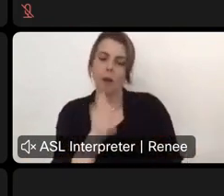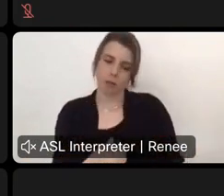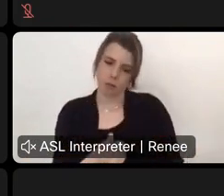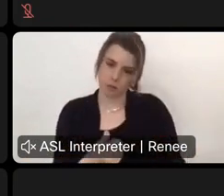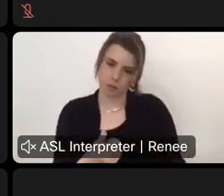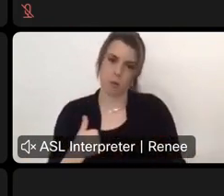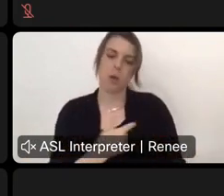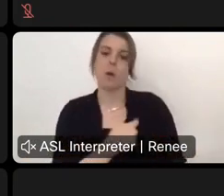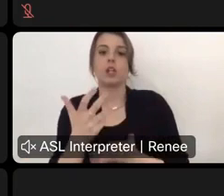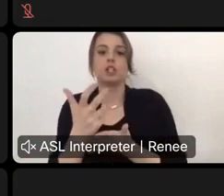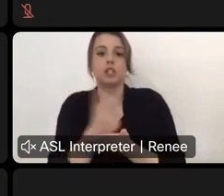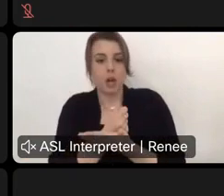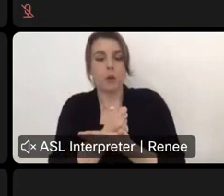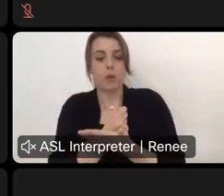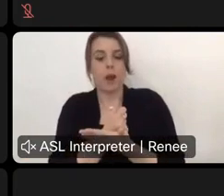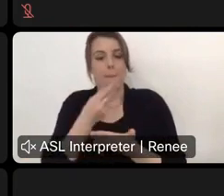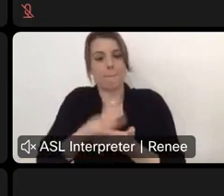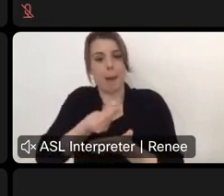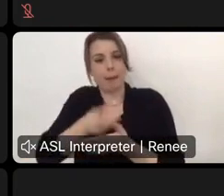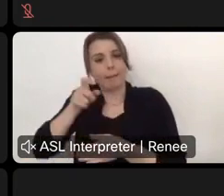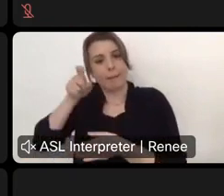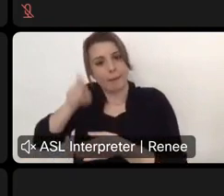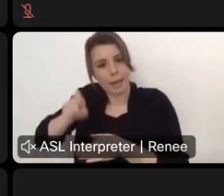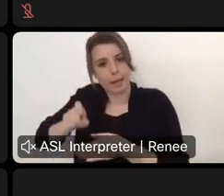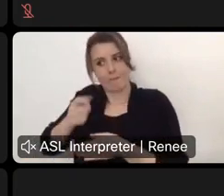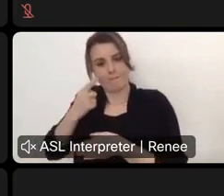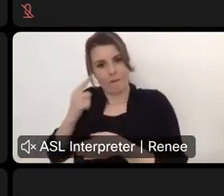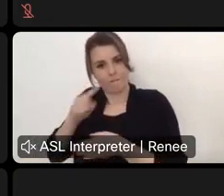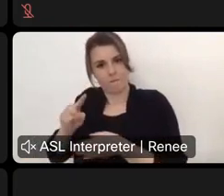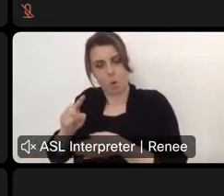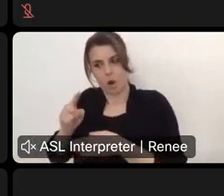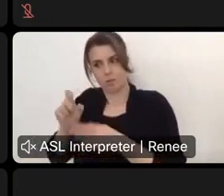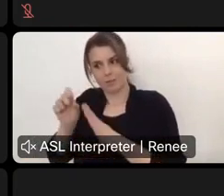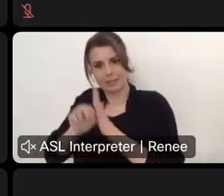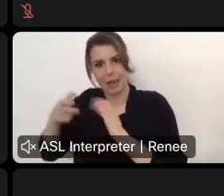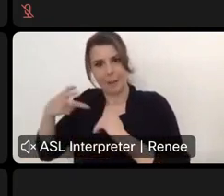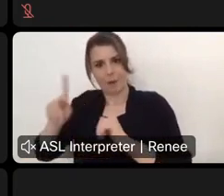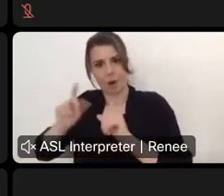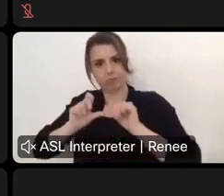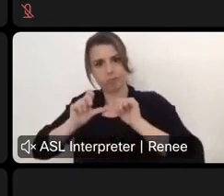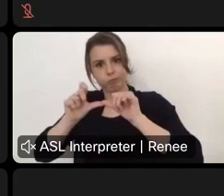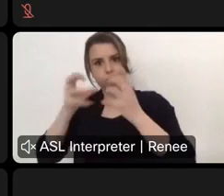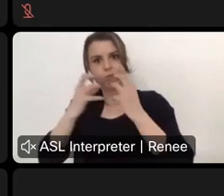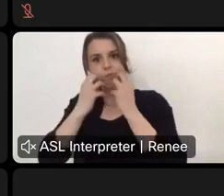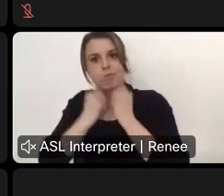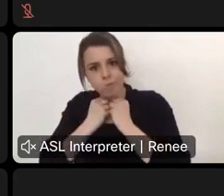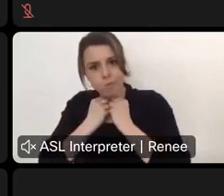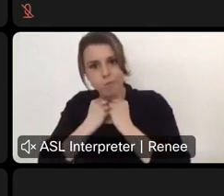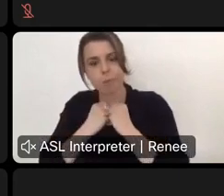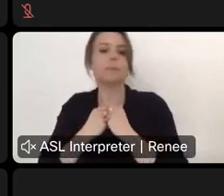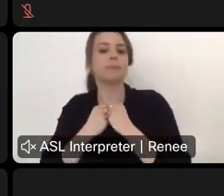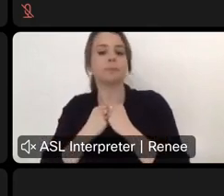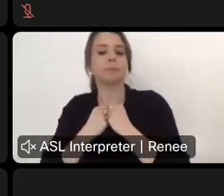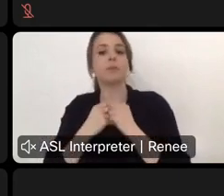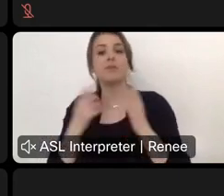the revenue that's needed. To ensure our state parks are sustainable going forward. As we mentioned, uh,